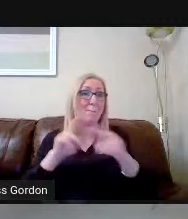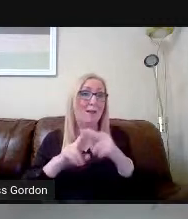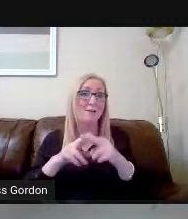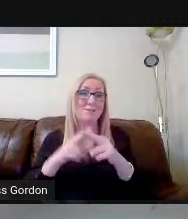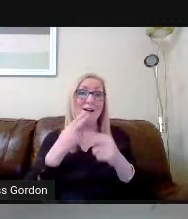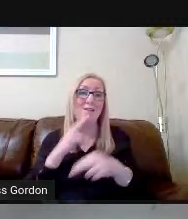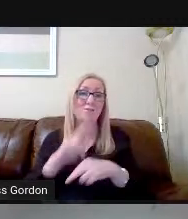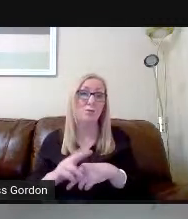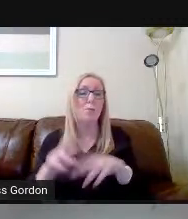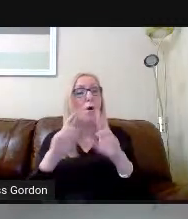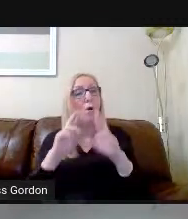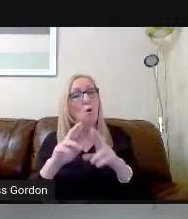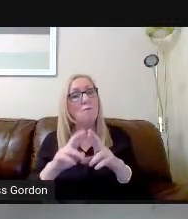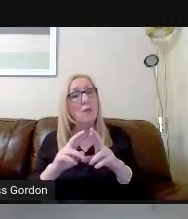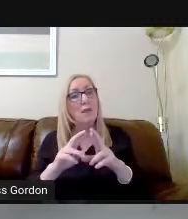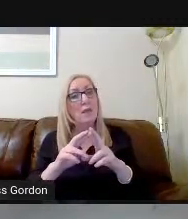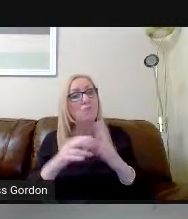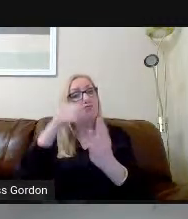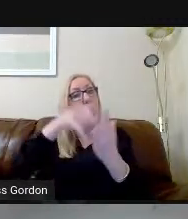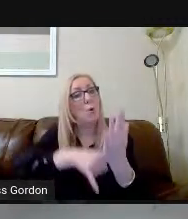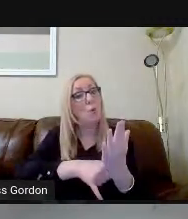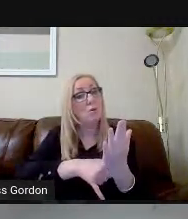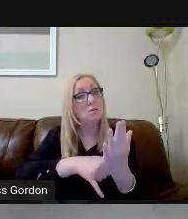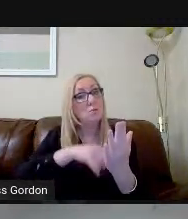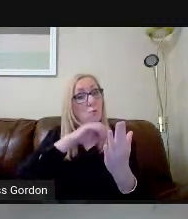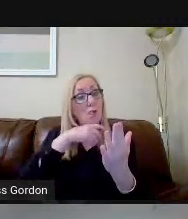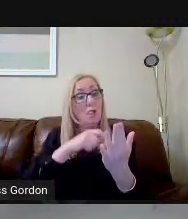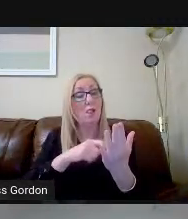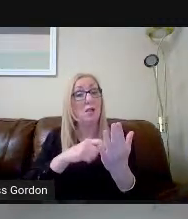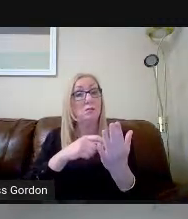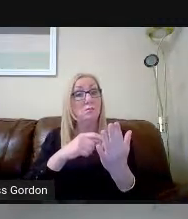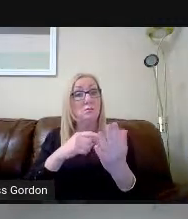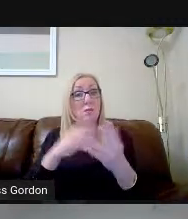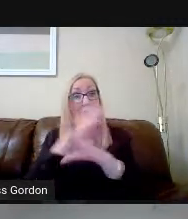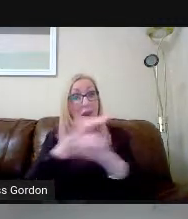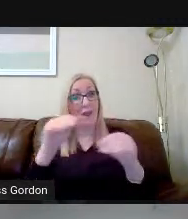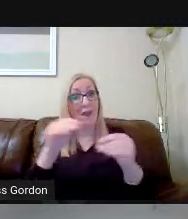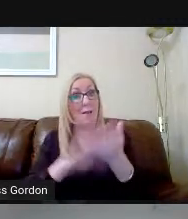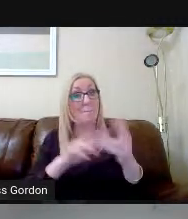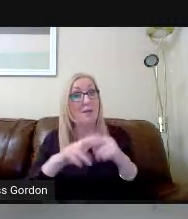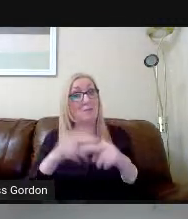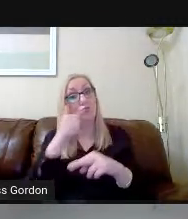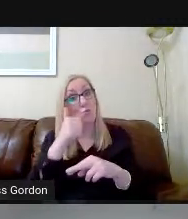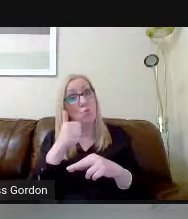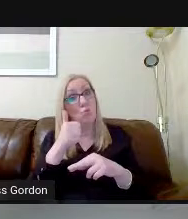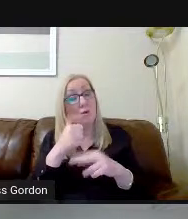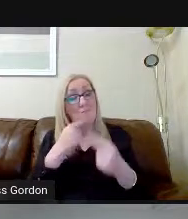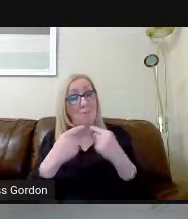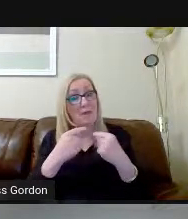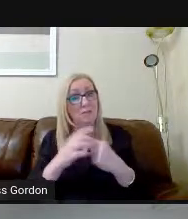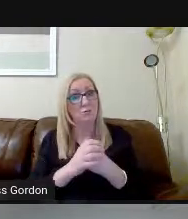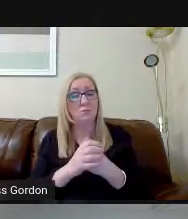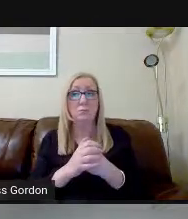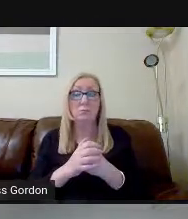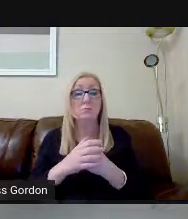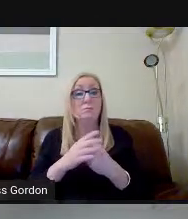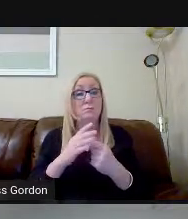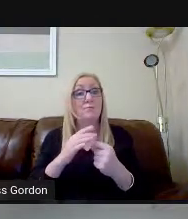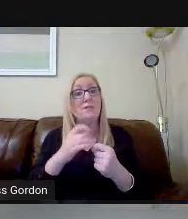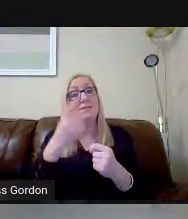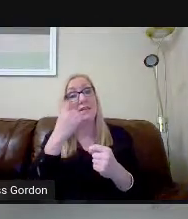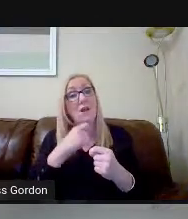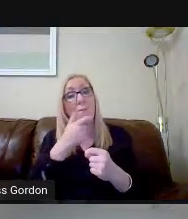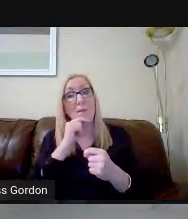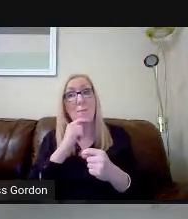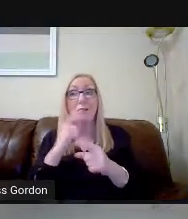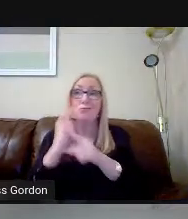reports will convey that information in written form. And this may come as a surprise, but talk to your parents. I know that you youngsters